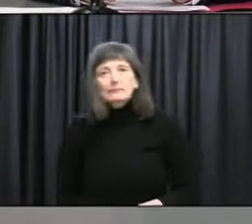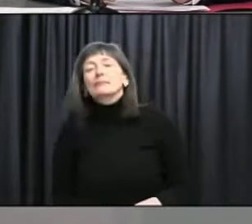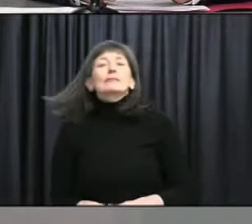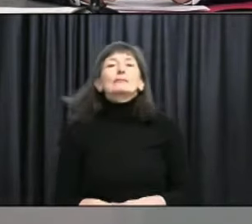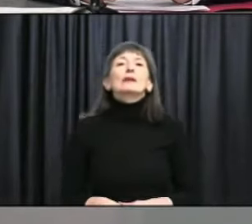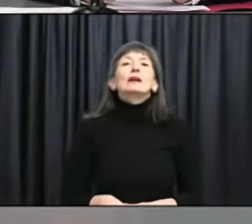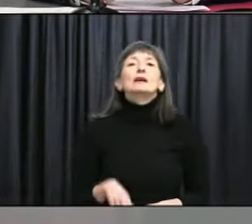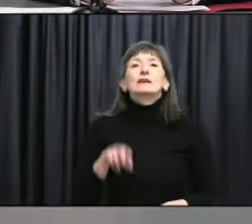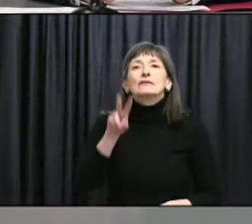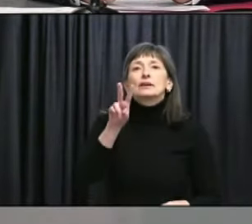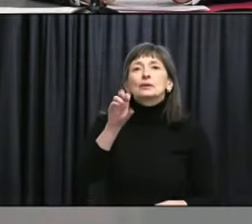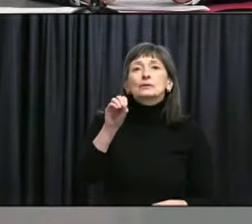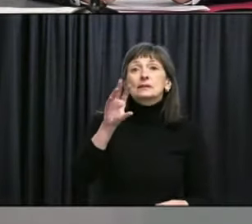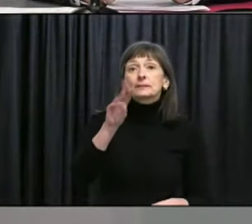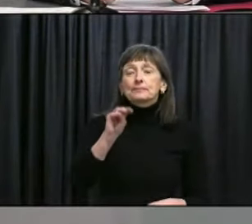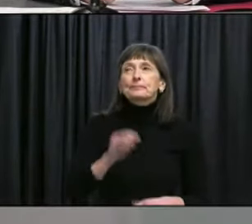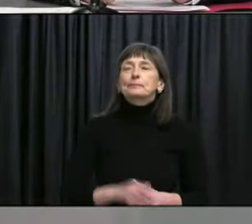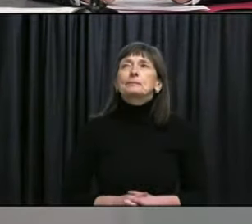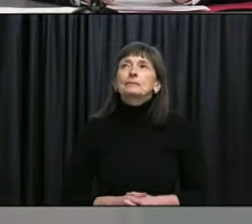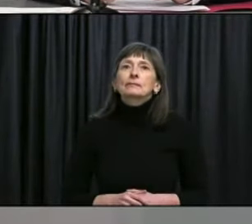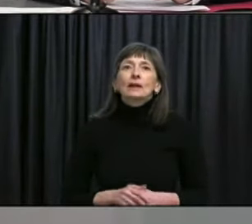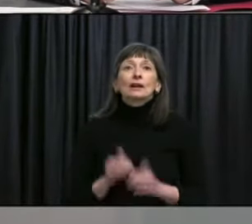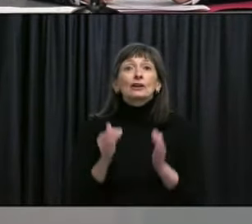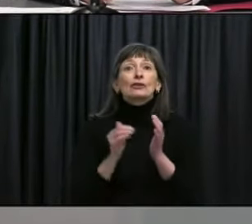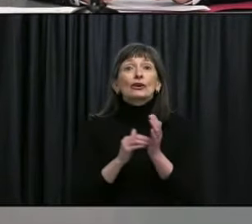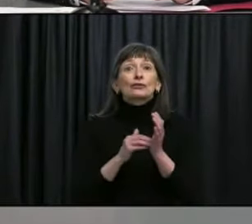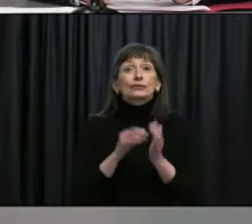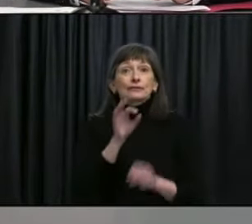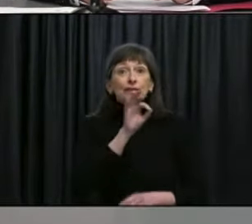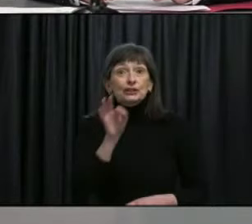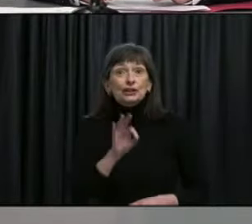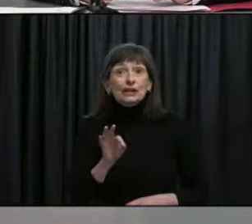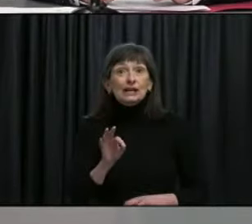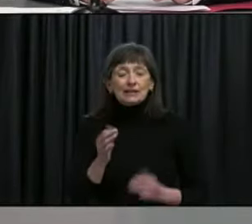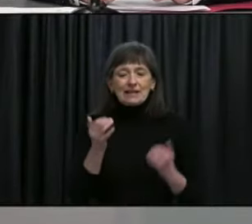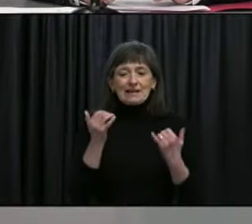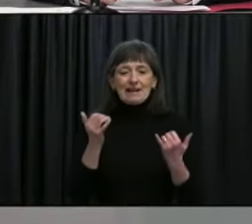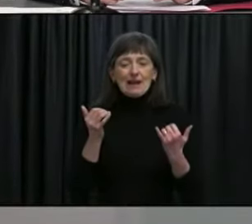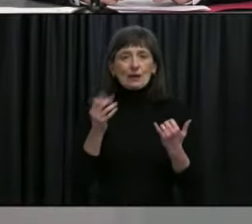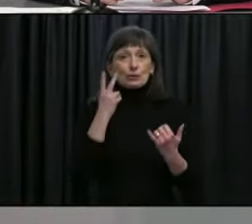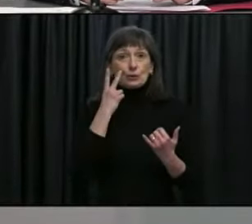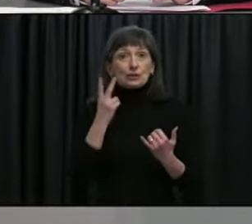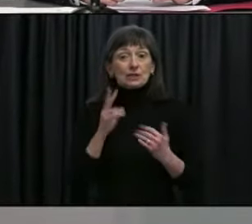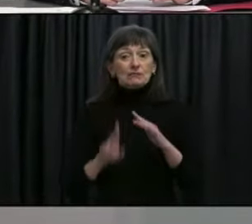Dr. Fitzgerald, how concerning is it for you to see that the South African variant has reached our shores?